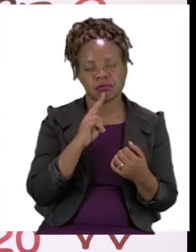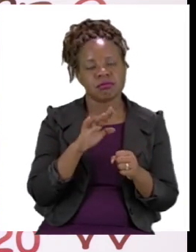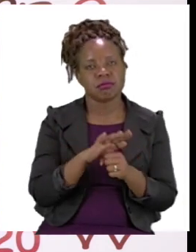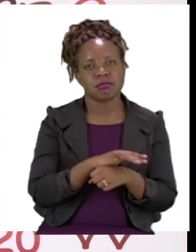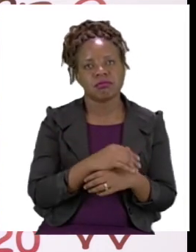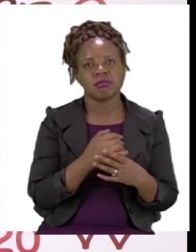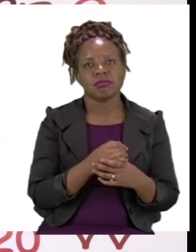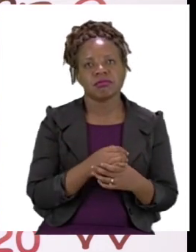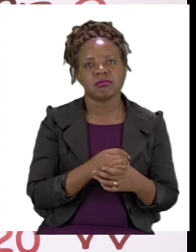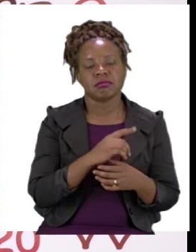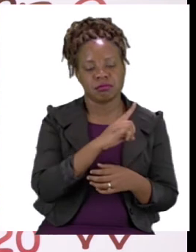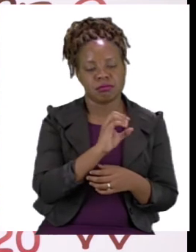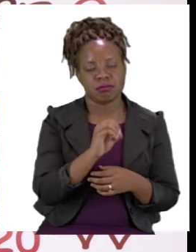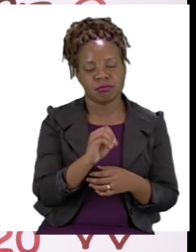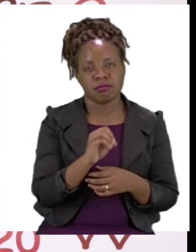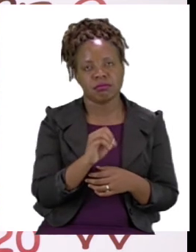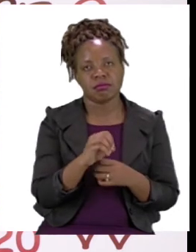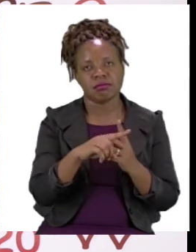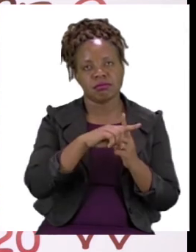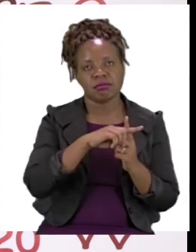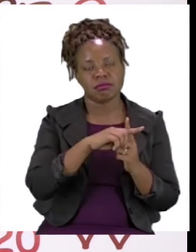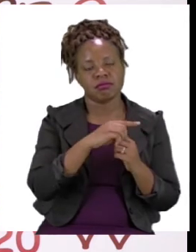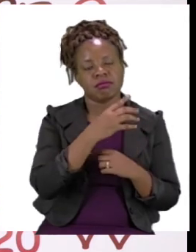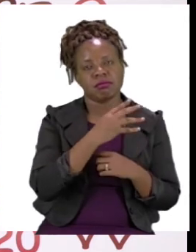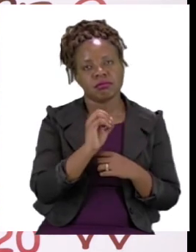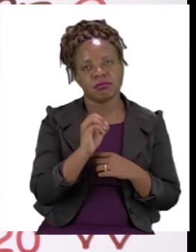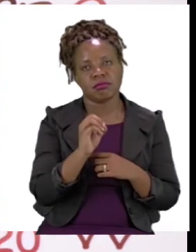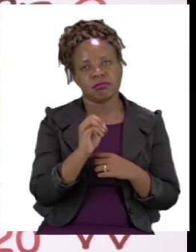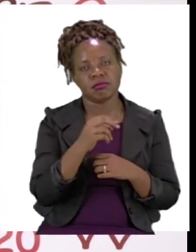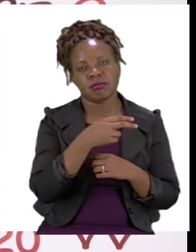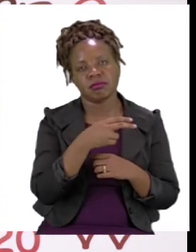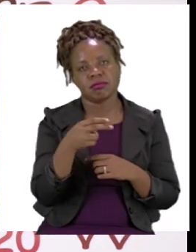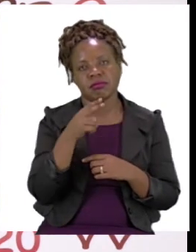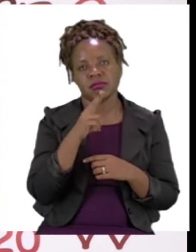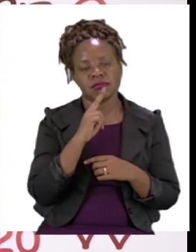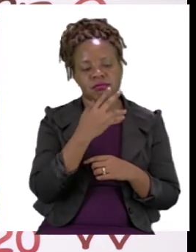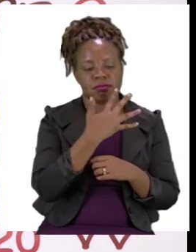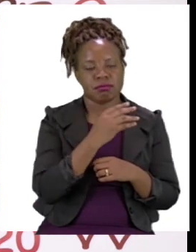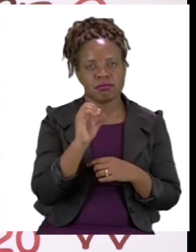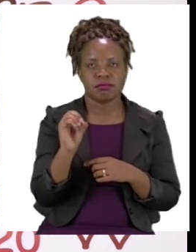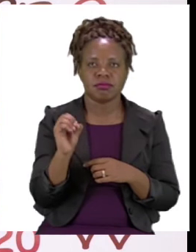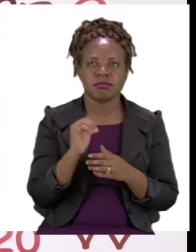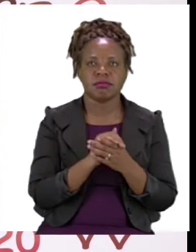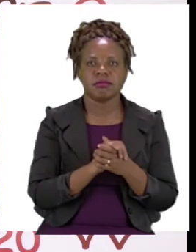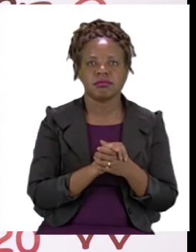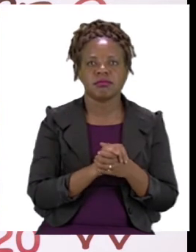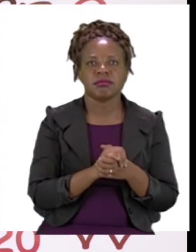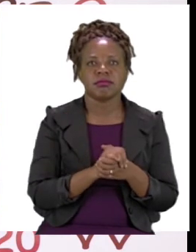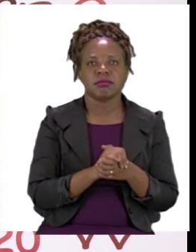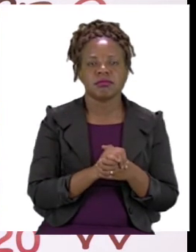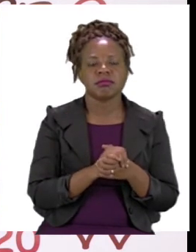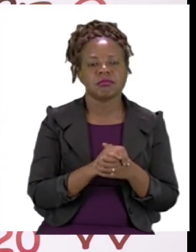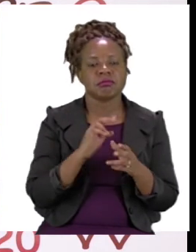sum says 10 plus 40 equals 50. So take